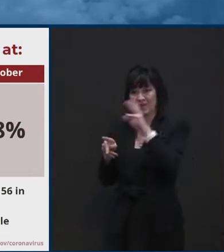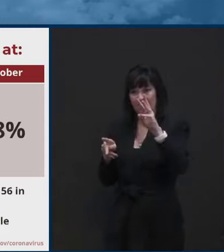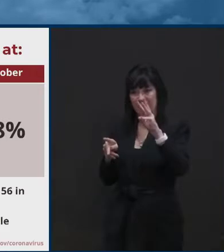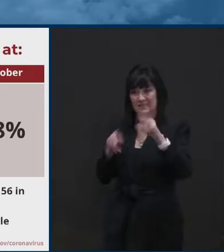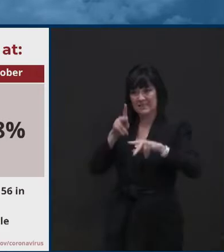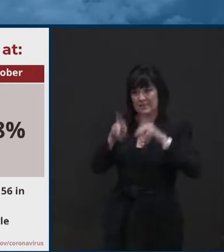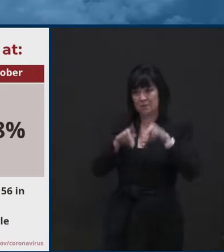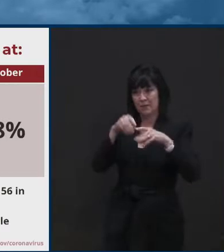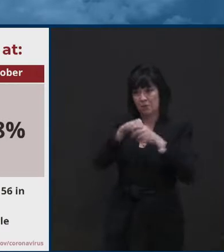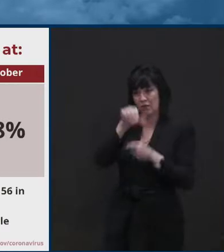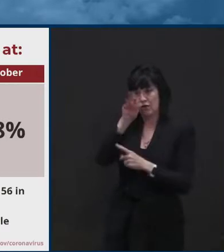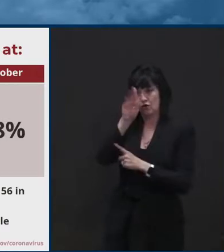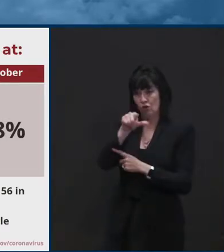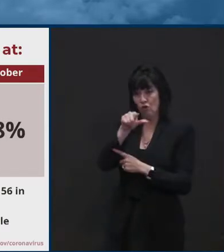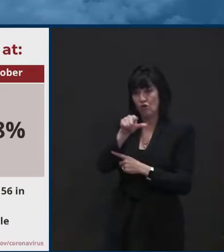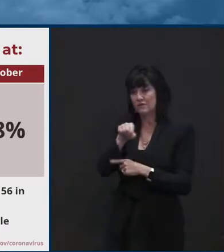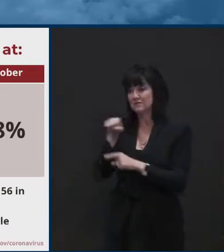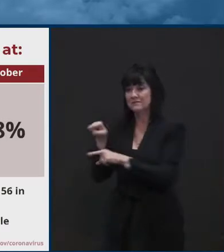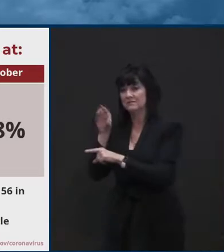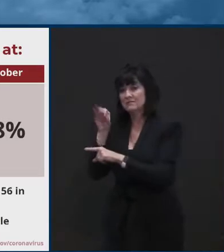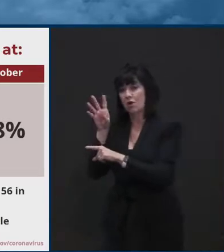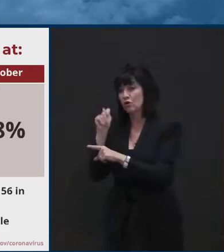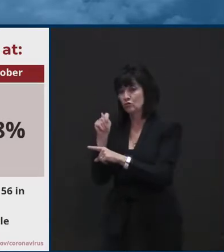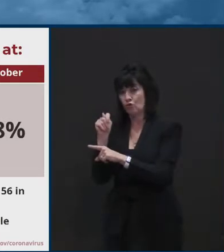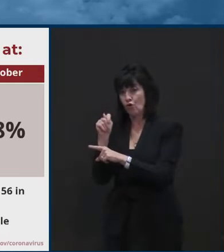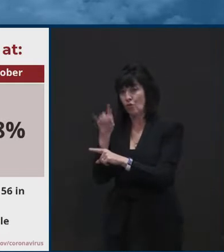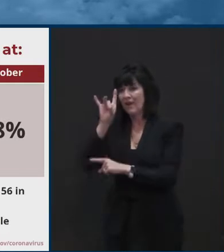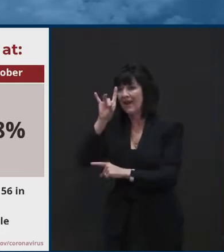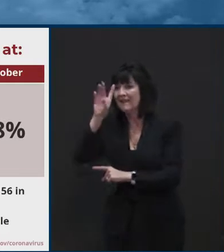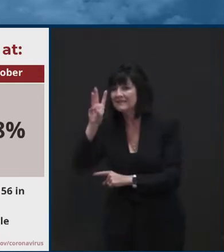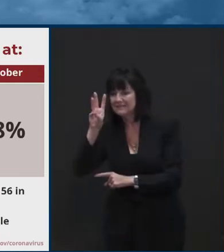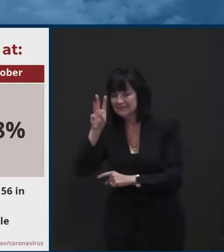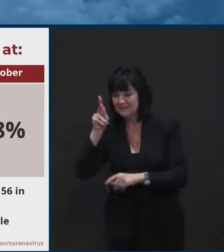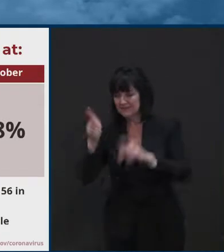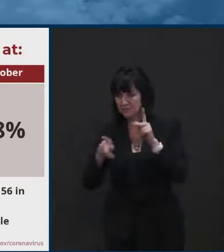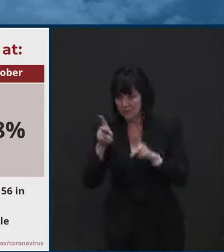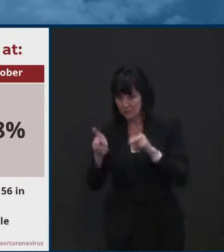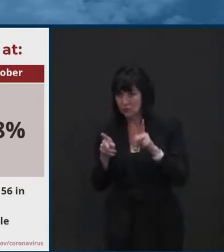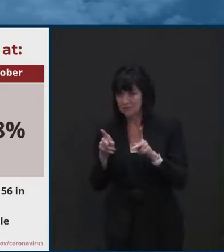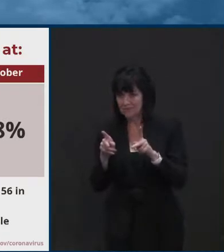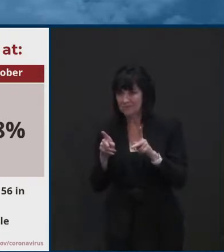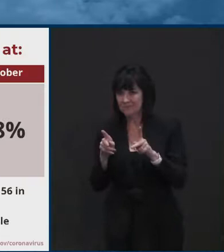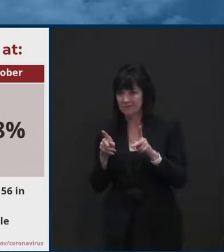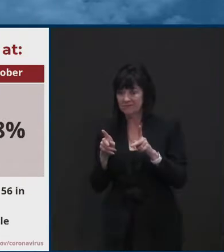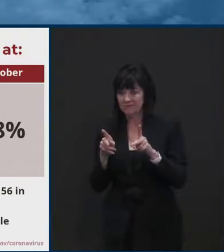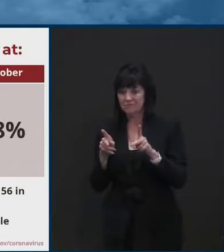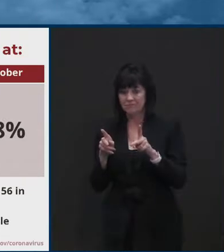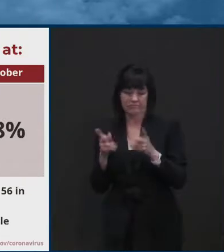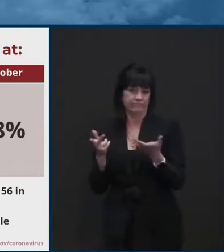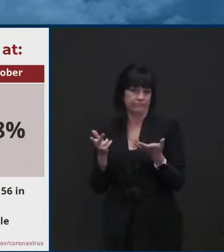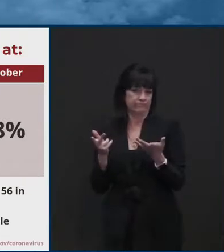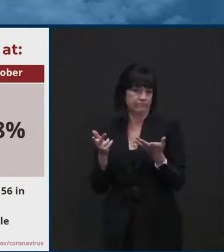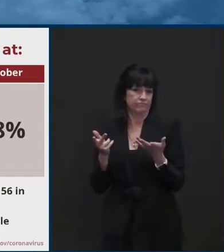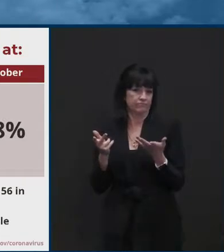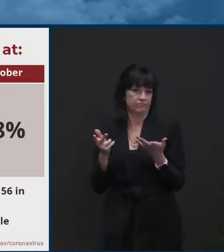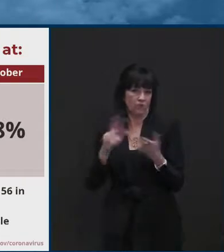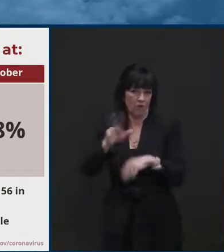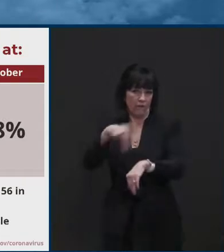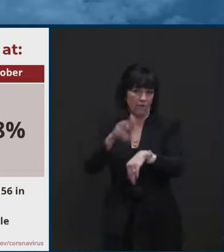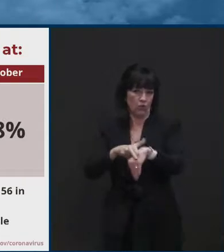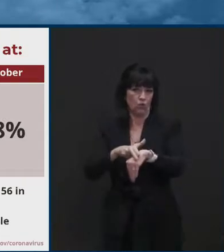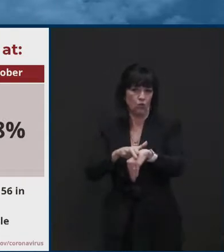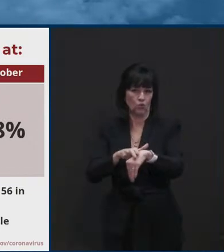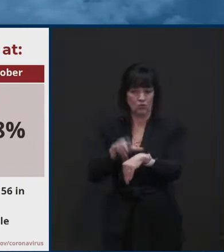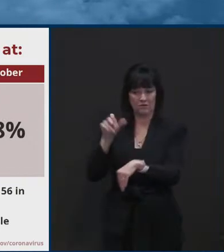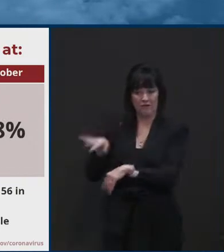August to 86 people in October. So, you know, no doubt those are, you know, that's